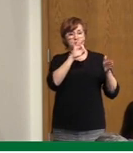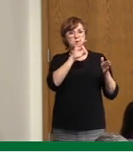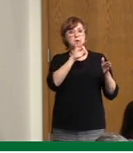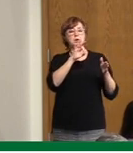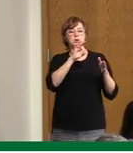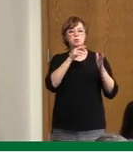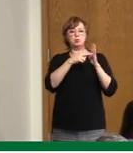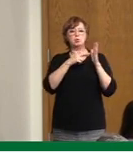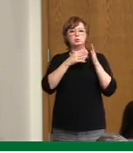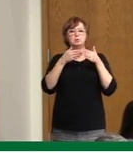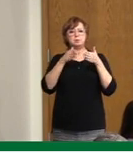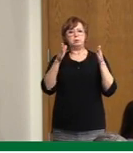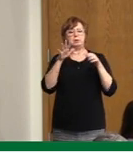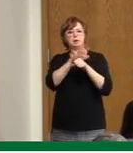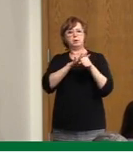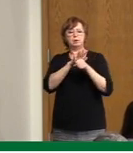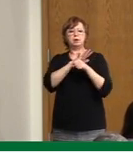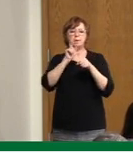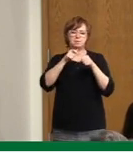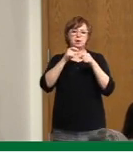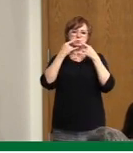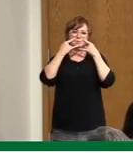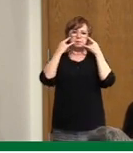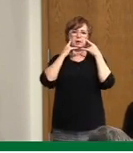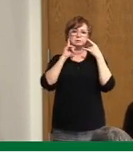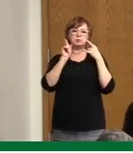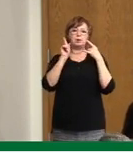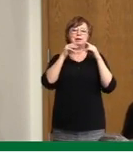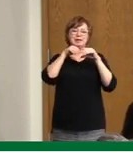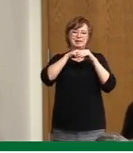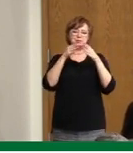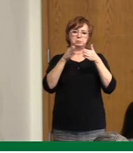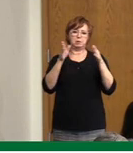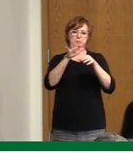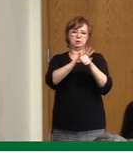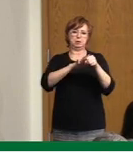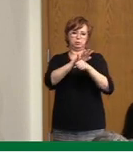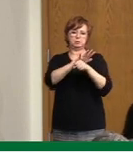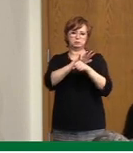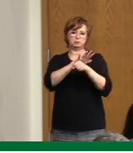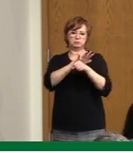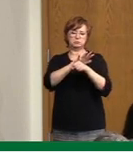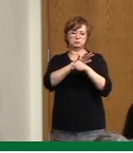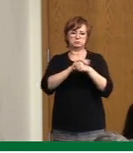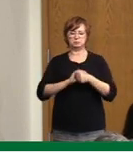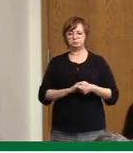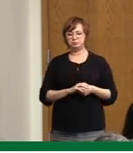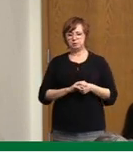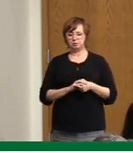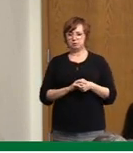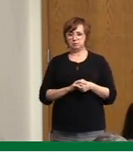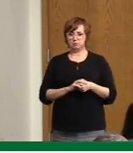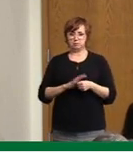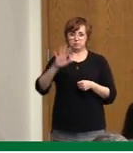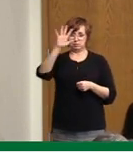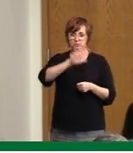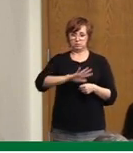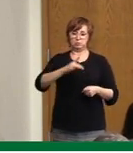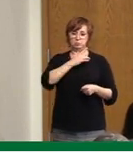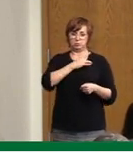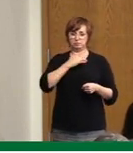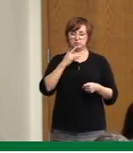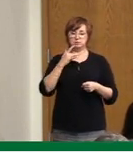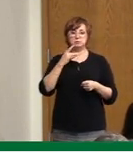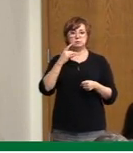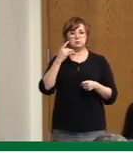This just shows that when adjusting of population transmission is happening throughout the province. COVID transmission